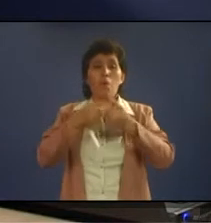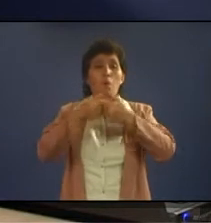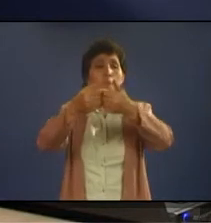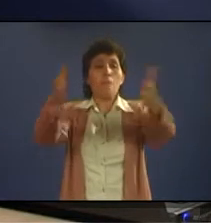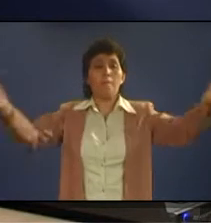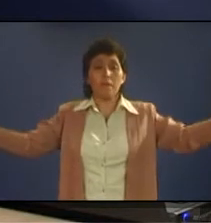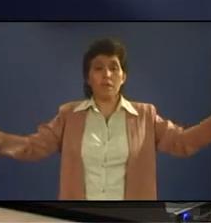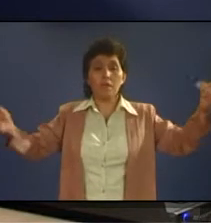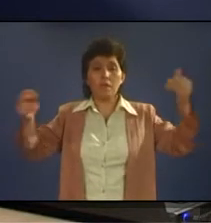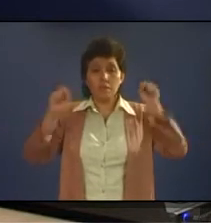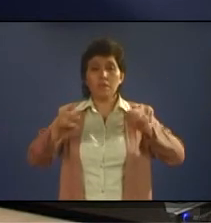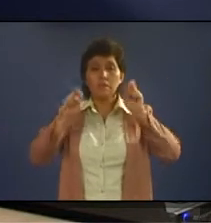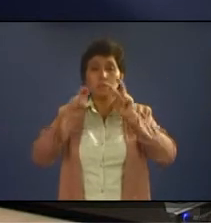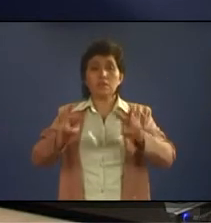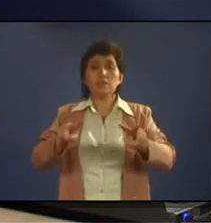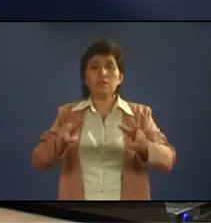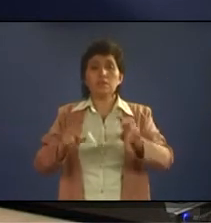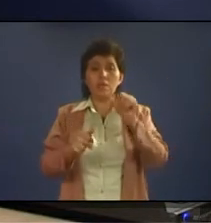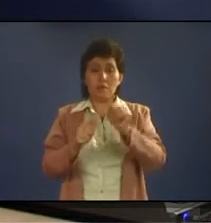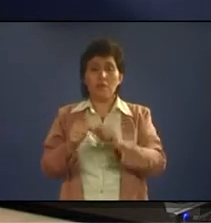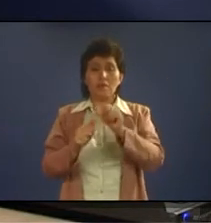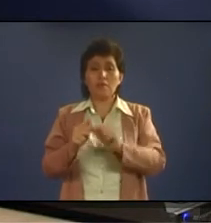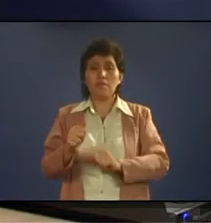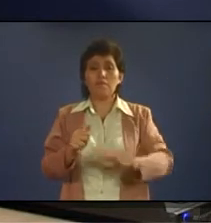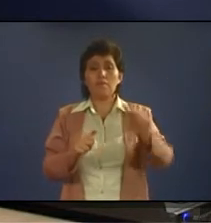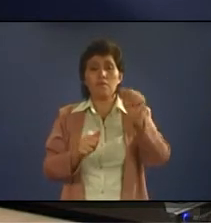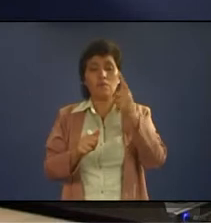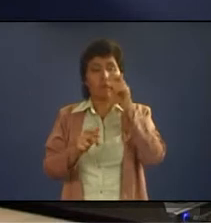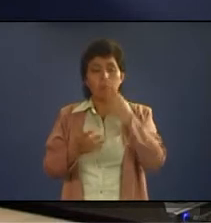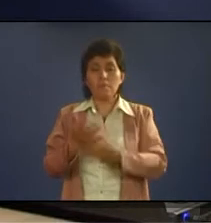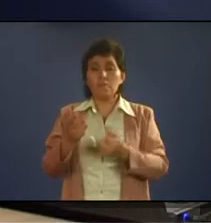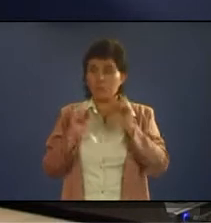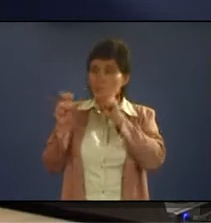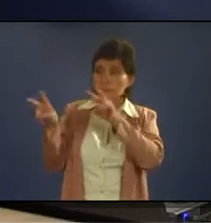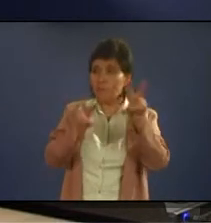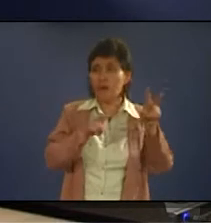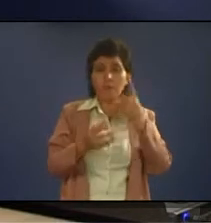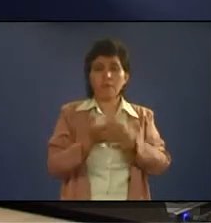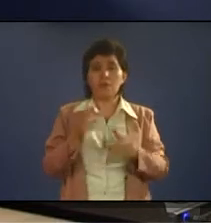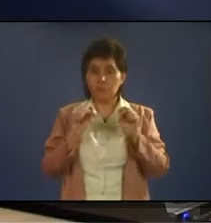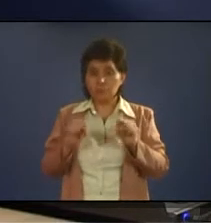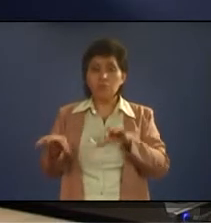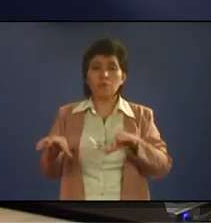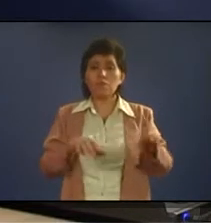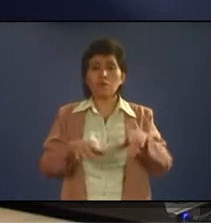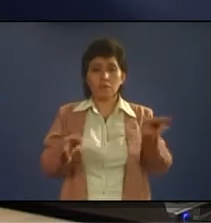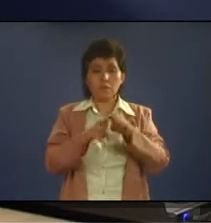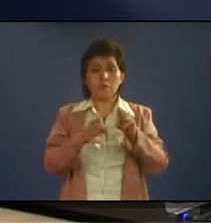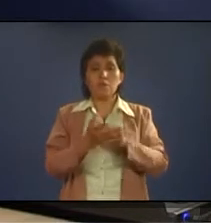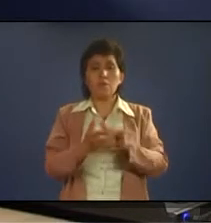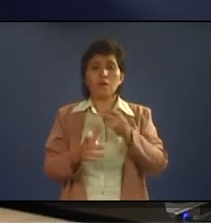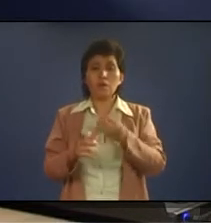what you are doing. Would you do that or would you rather have your employees to be placed